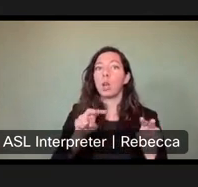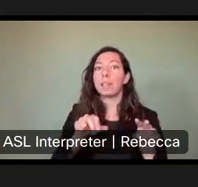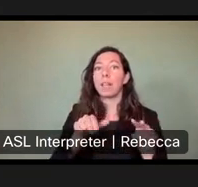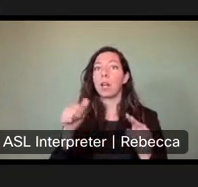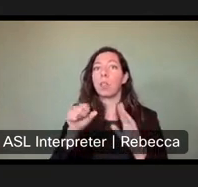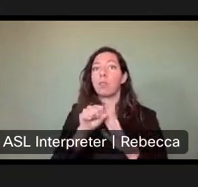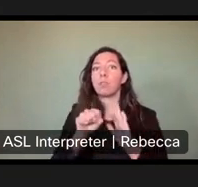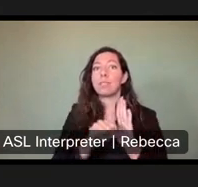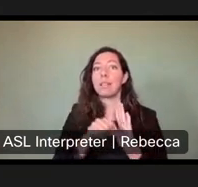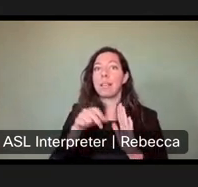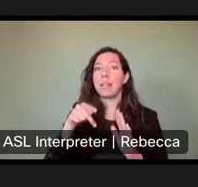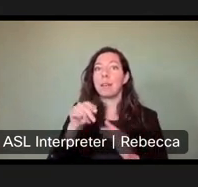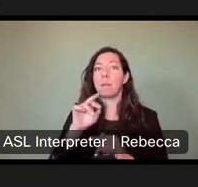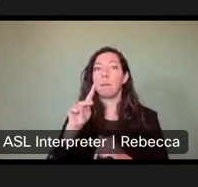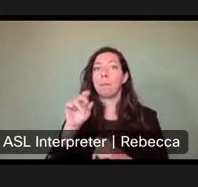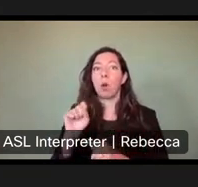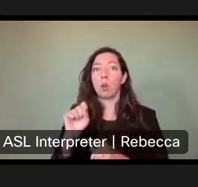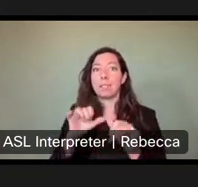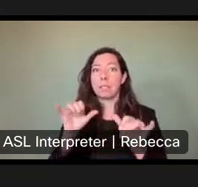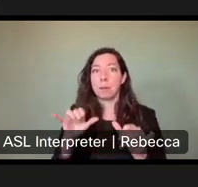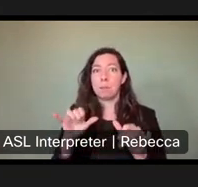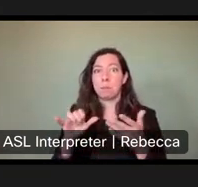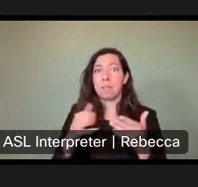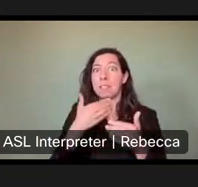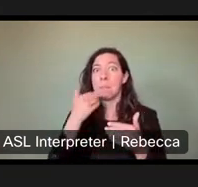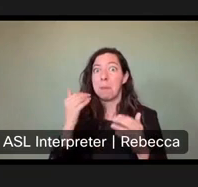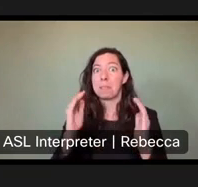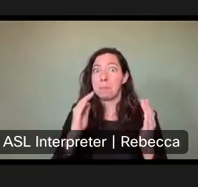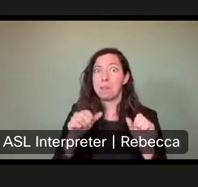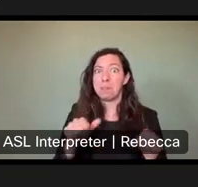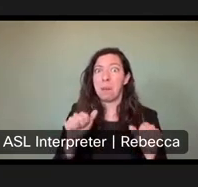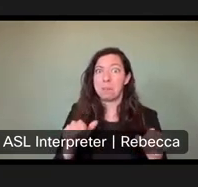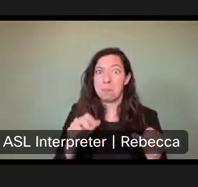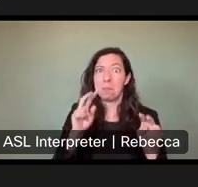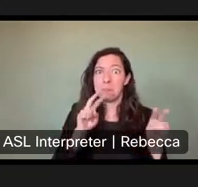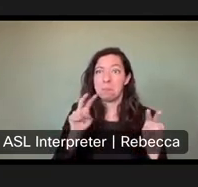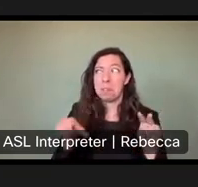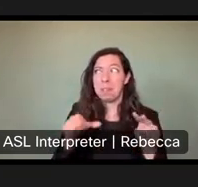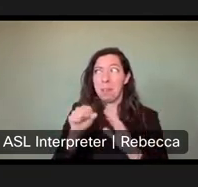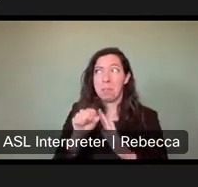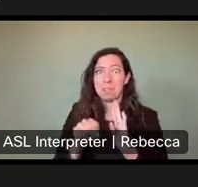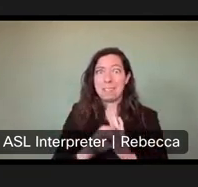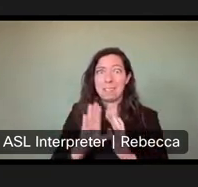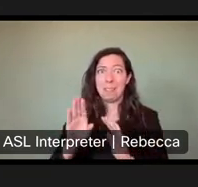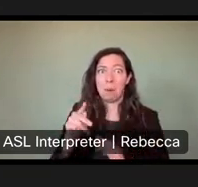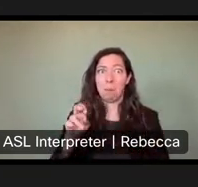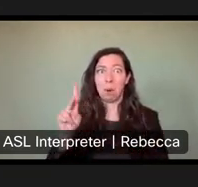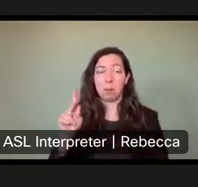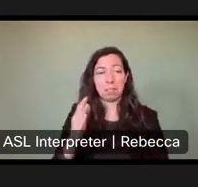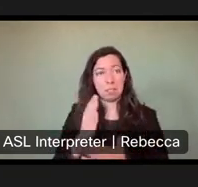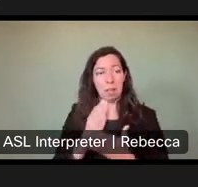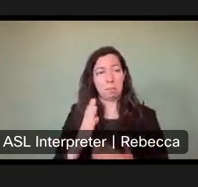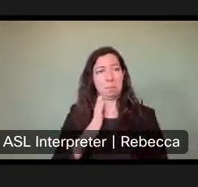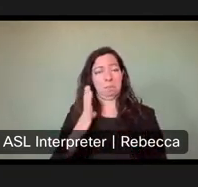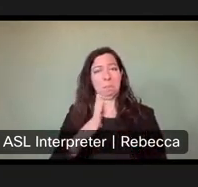system. So, um, those are the best comparisons we can make. Um, there are some parks that are resort level parks and